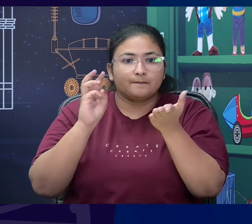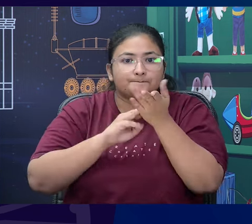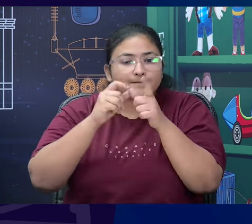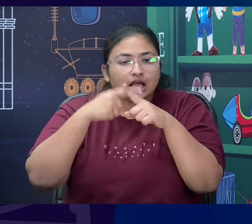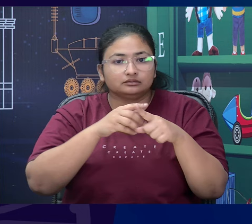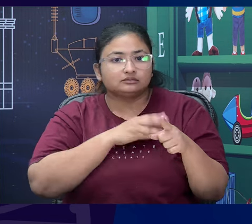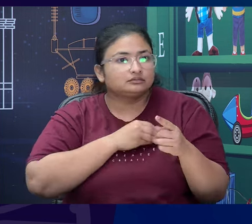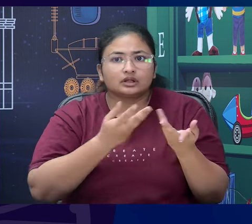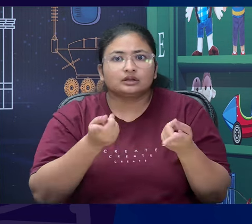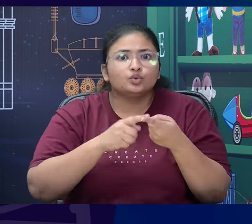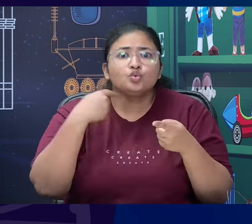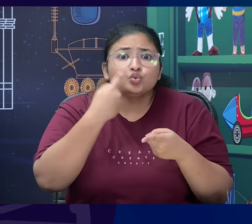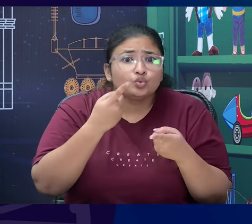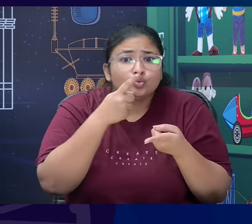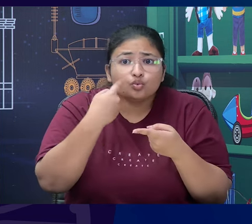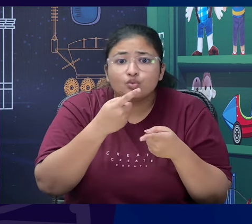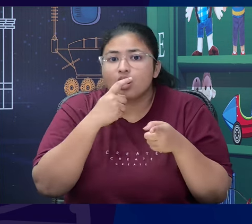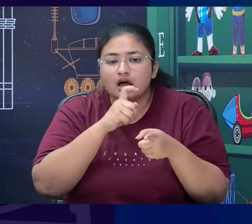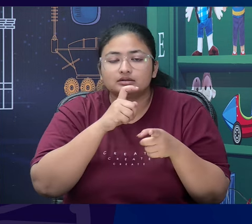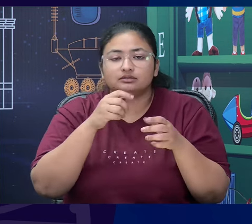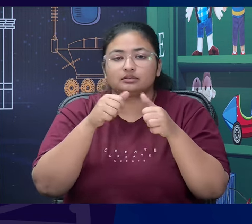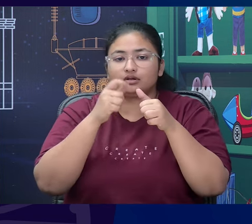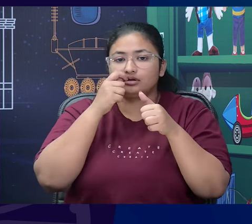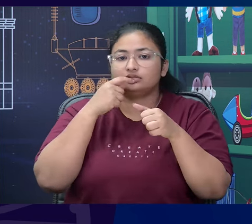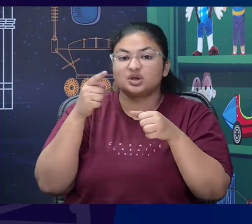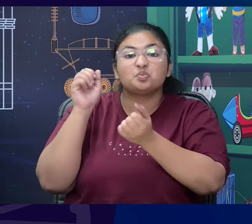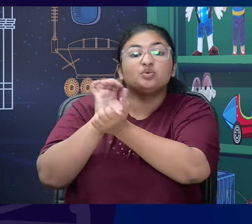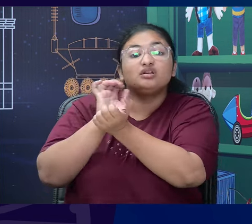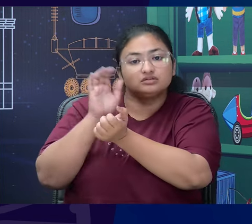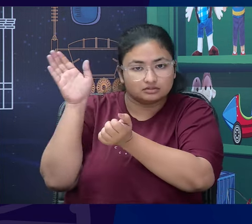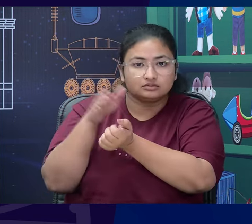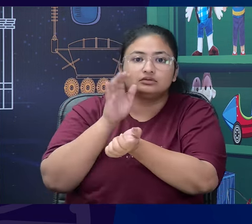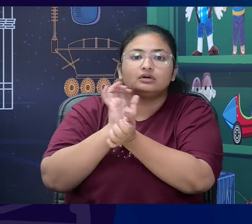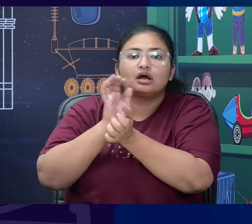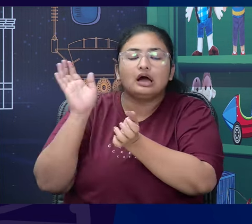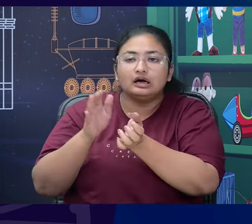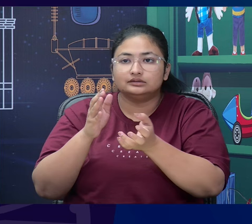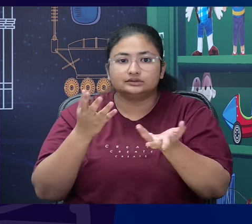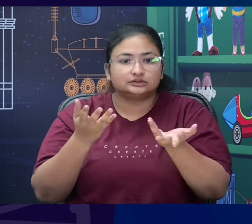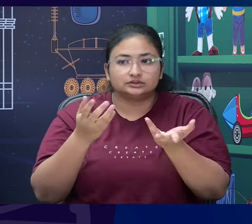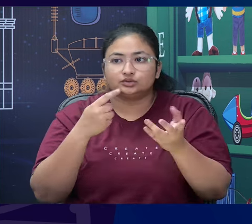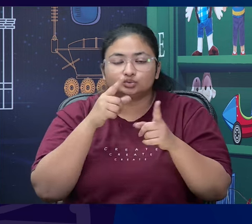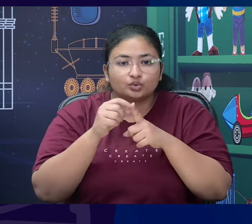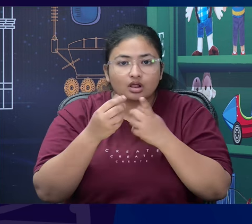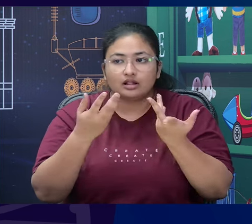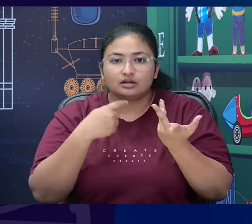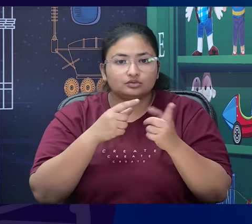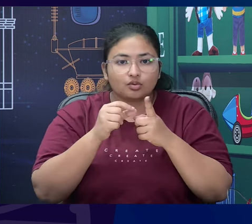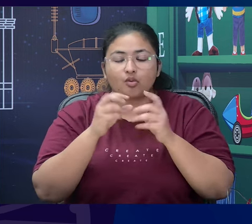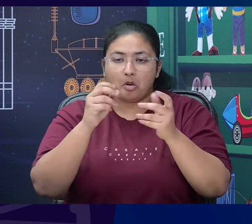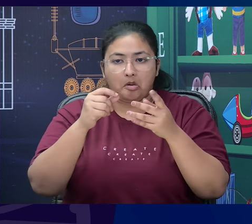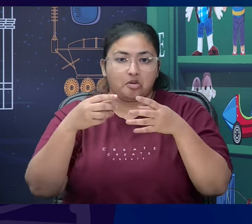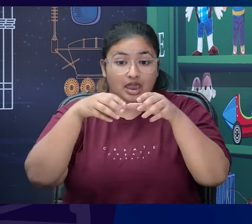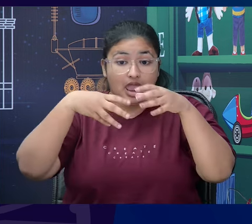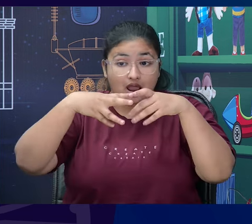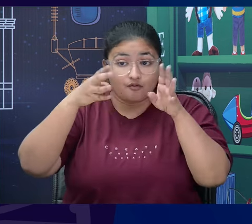police decides to flee through the imaginary balcony and falling for he falls for Ausubal's you know